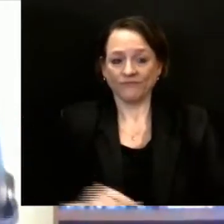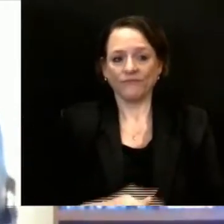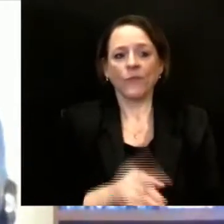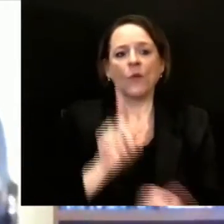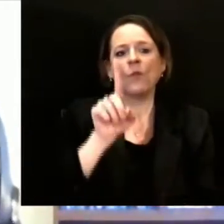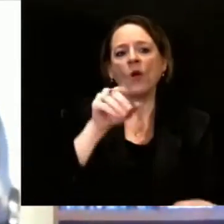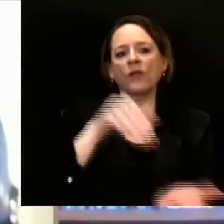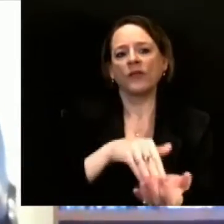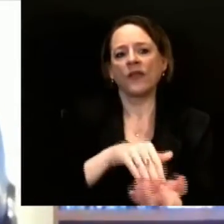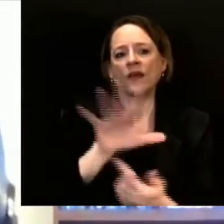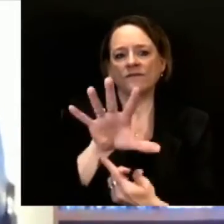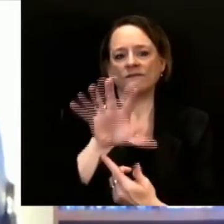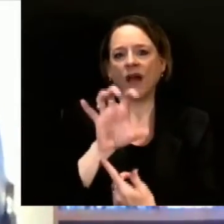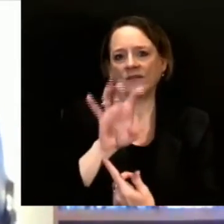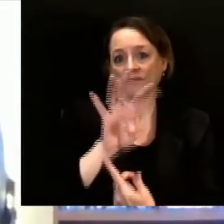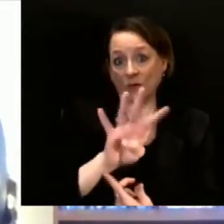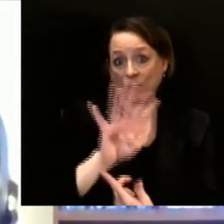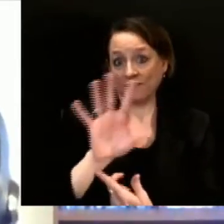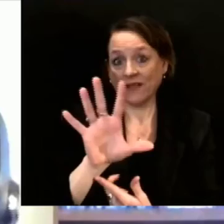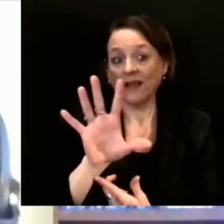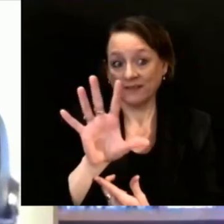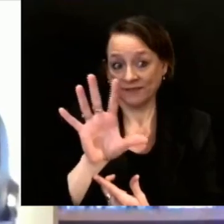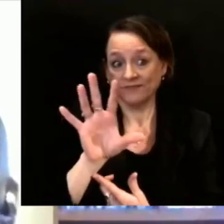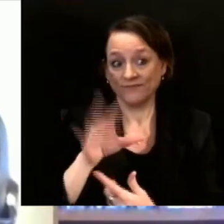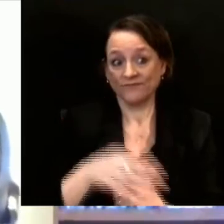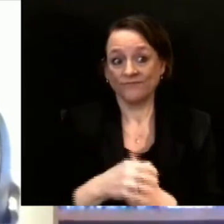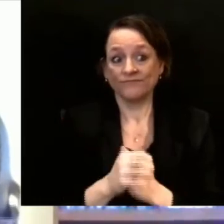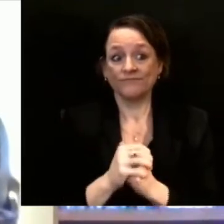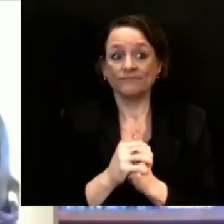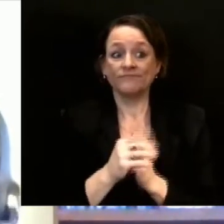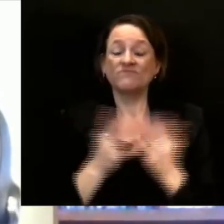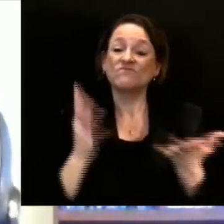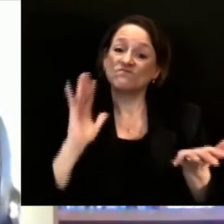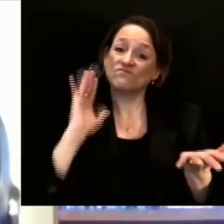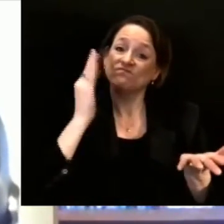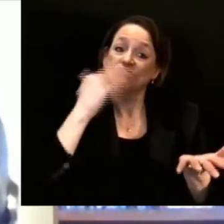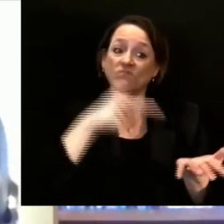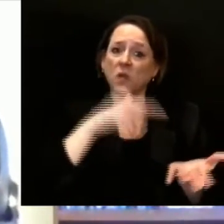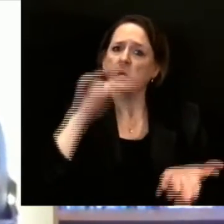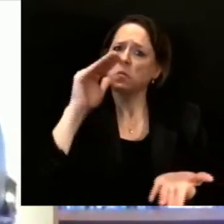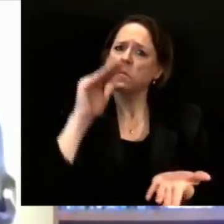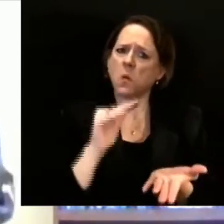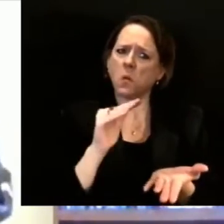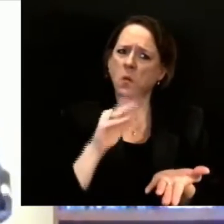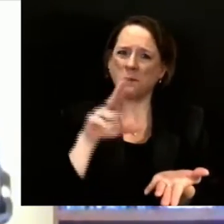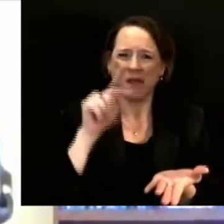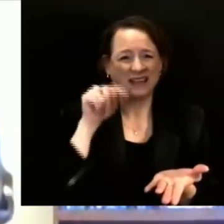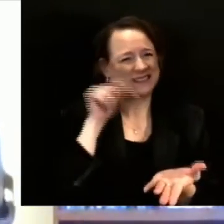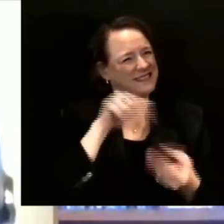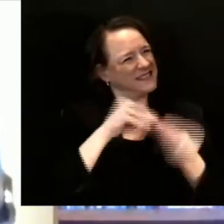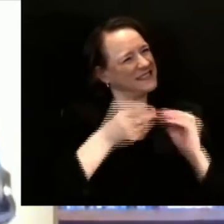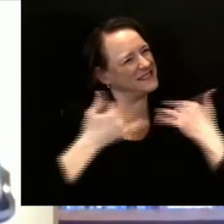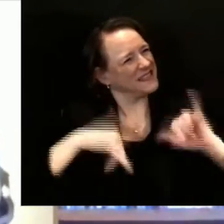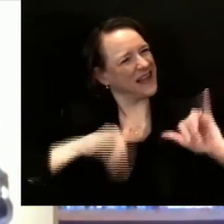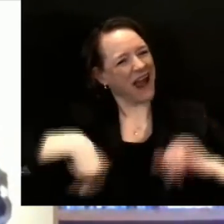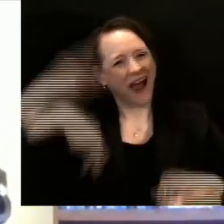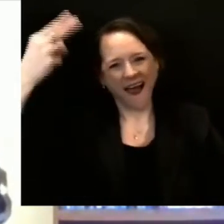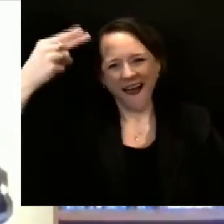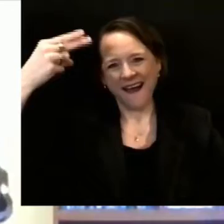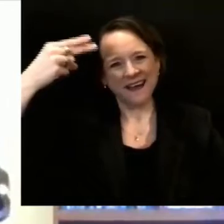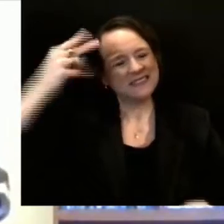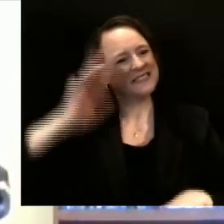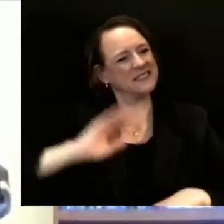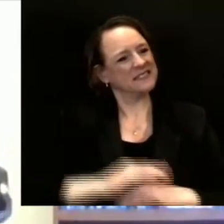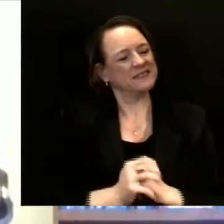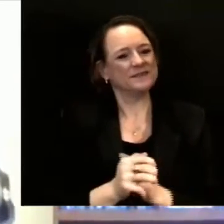far, far too high. We each need to recommit to our efforts to stop the spread.